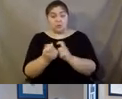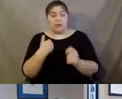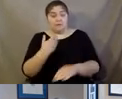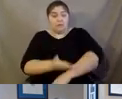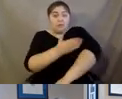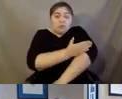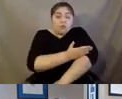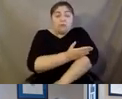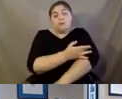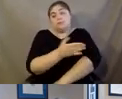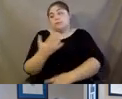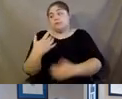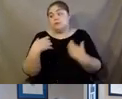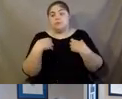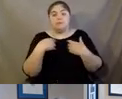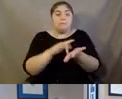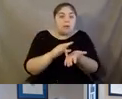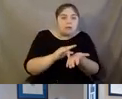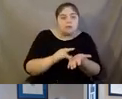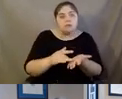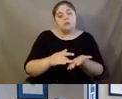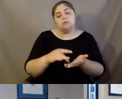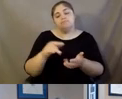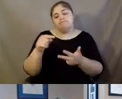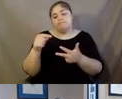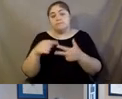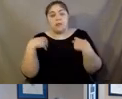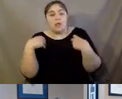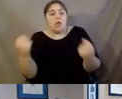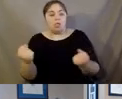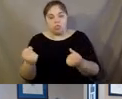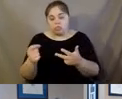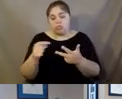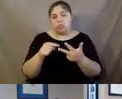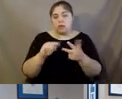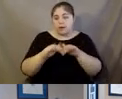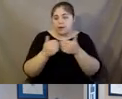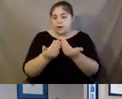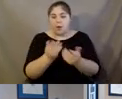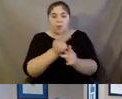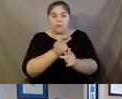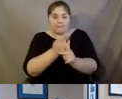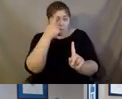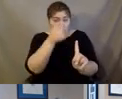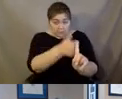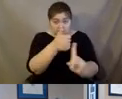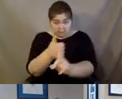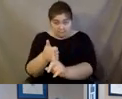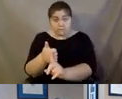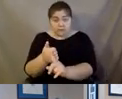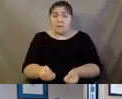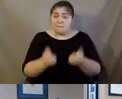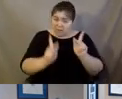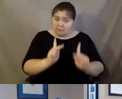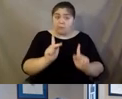in medicine and health and wellness and how we care for ourselves many people are